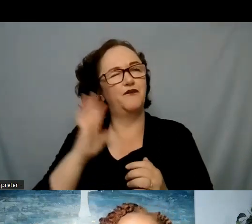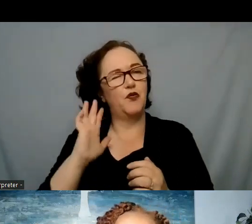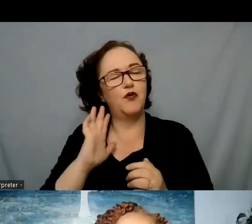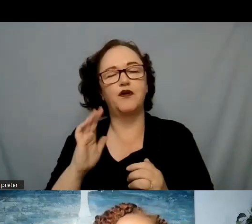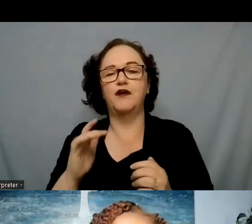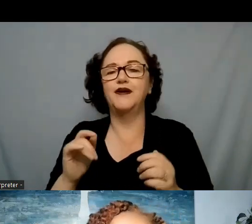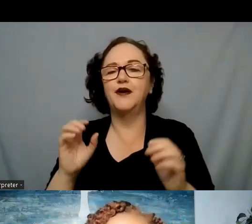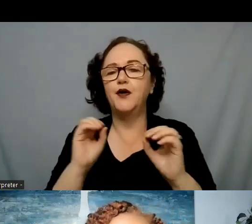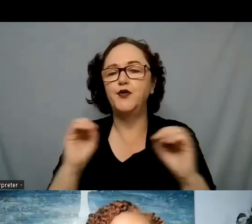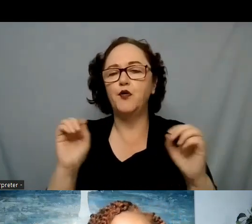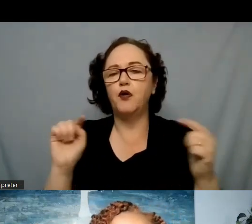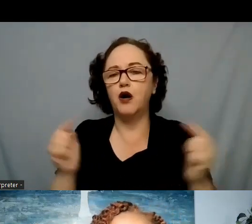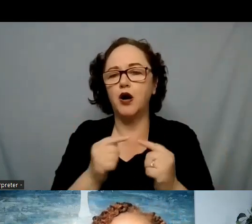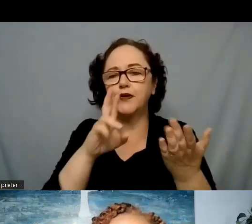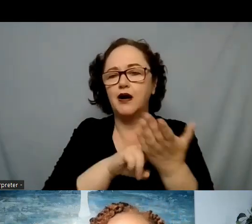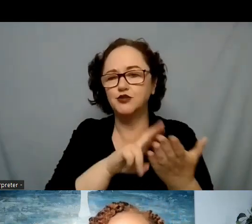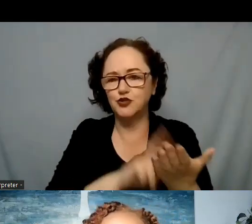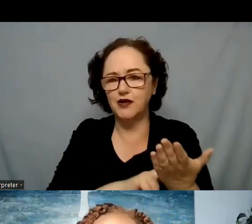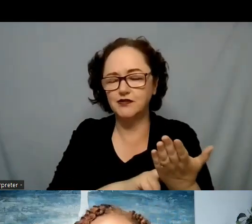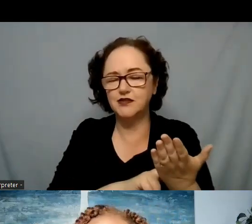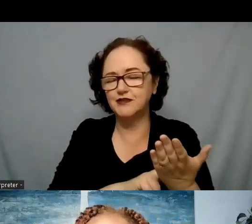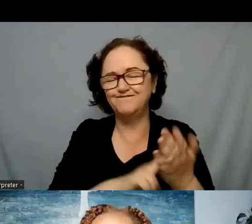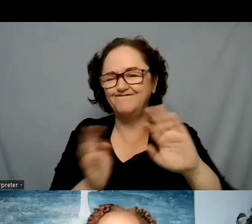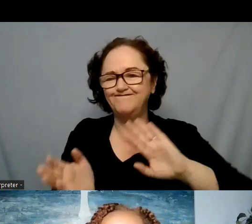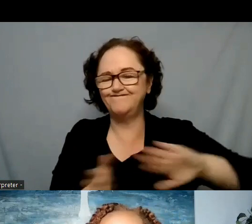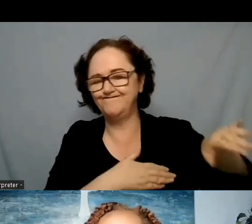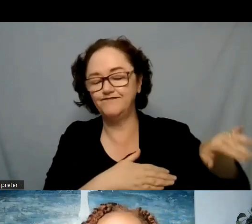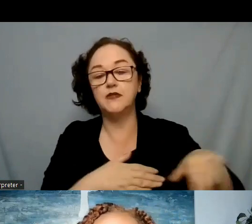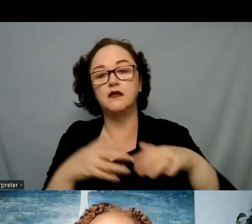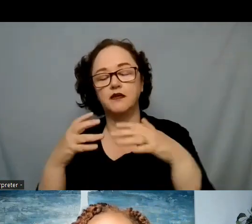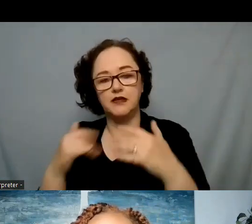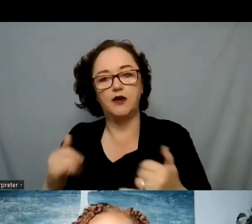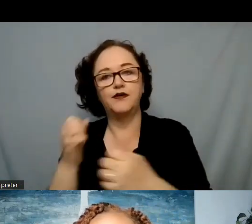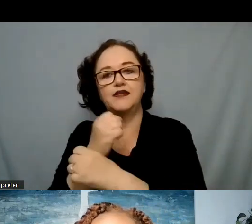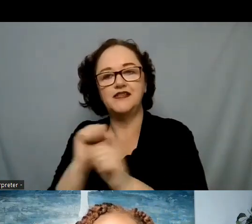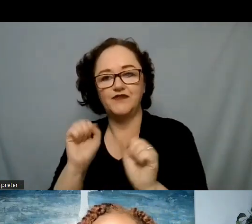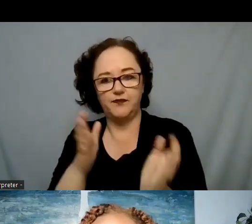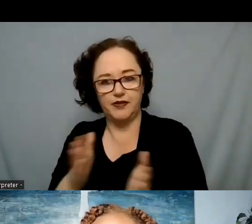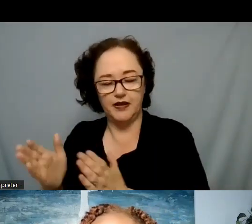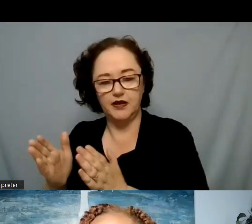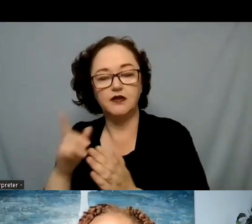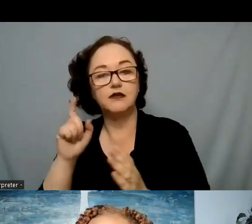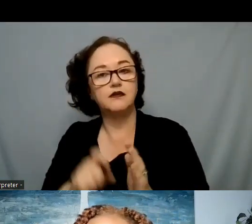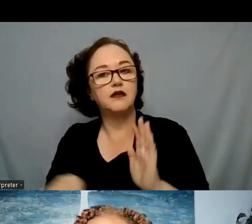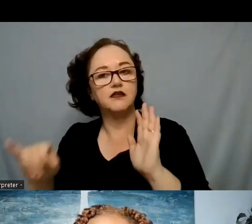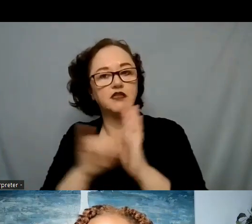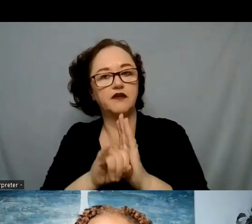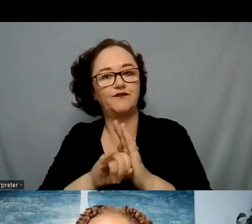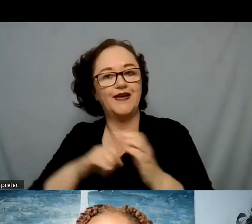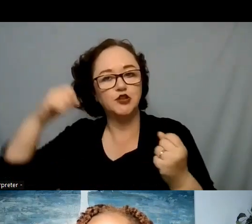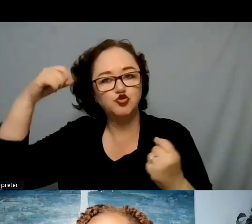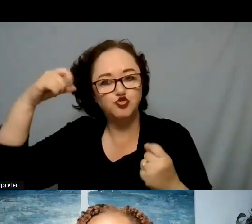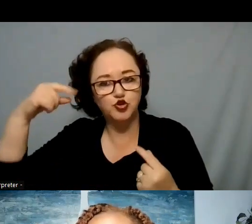and a part of a safety plan is identifying what are the triggers what are the ways that the individual